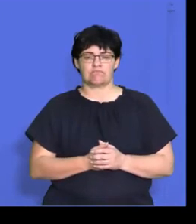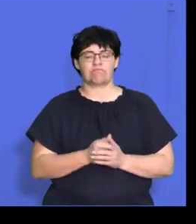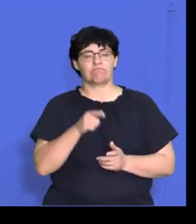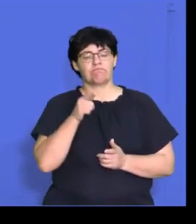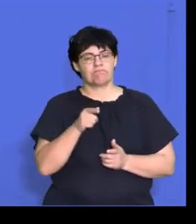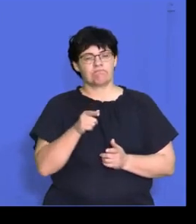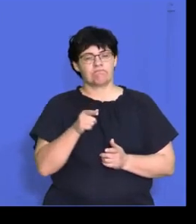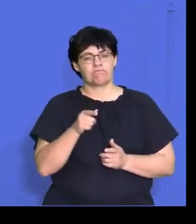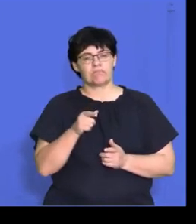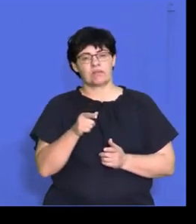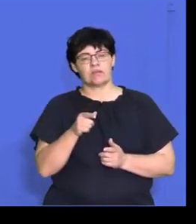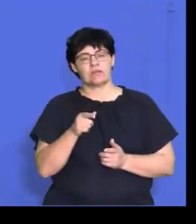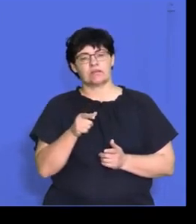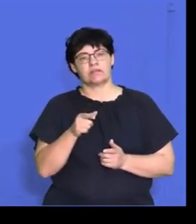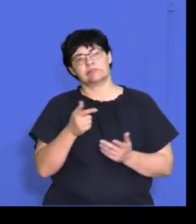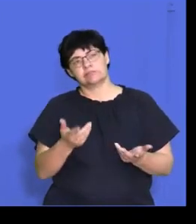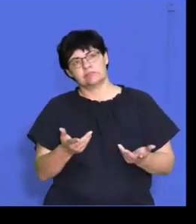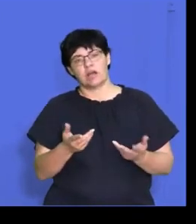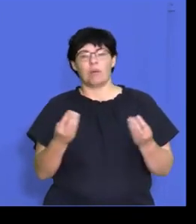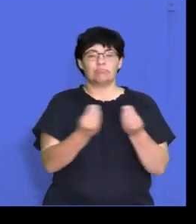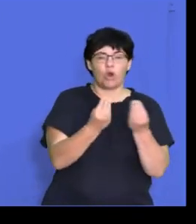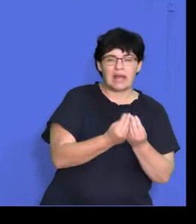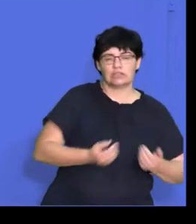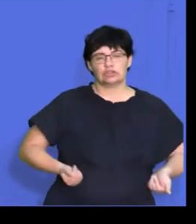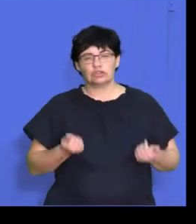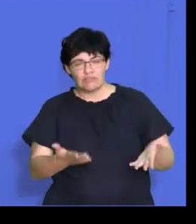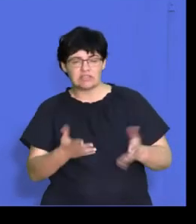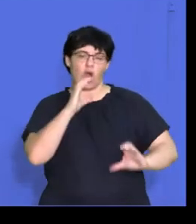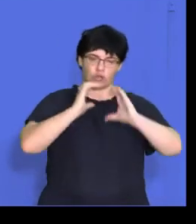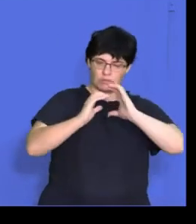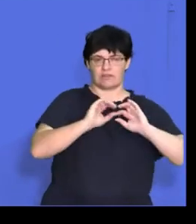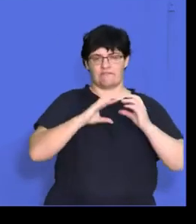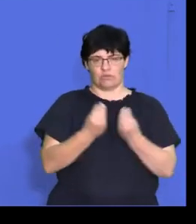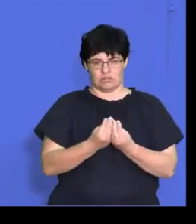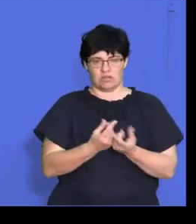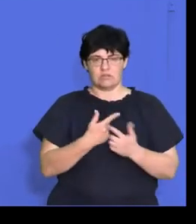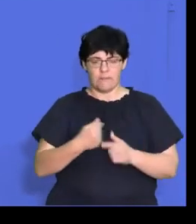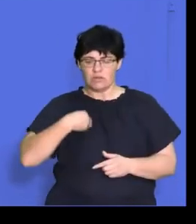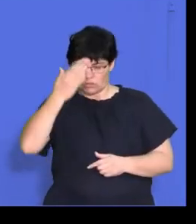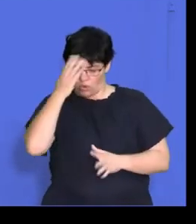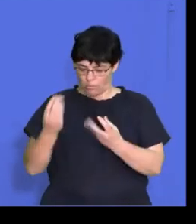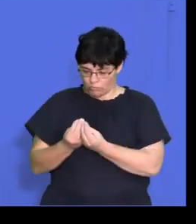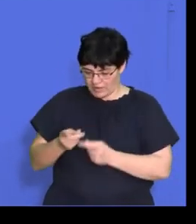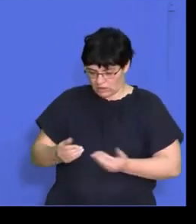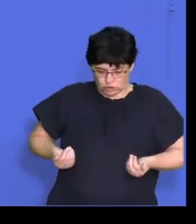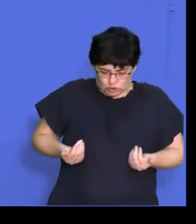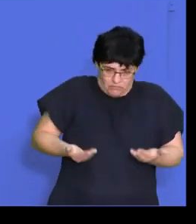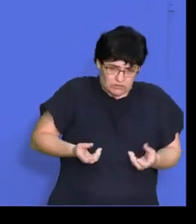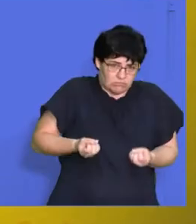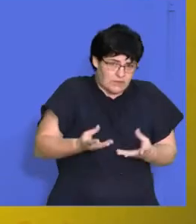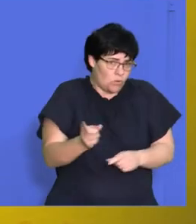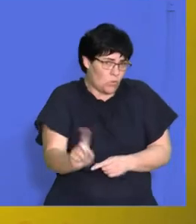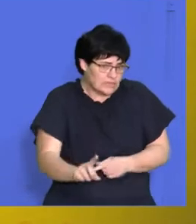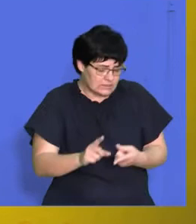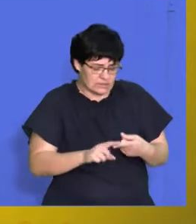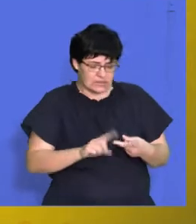Communicate or inform about the products or services. So every employee needs to know, right, what are the products or services that we produce?